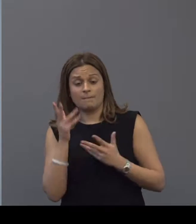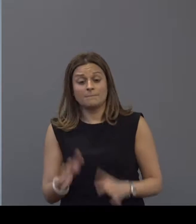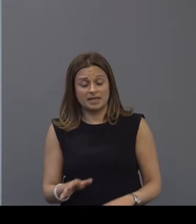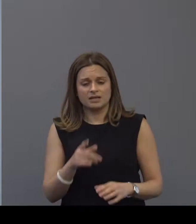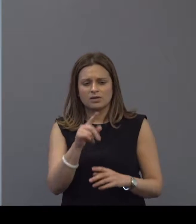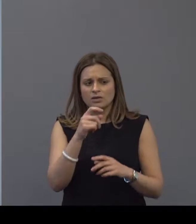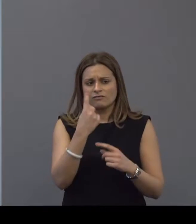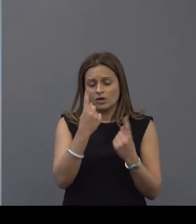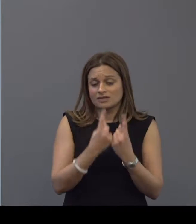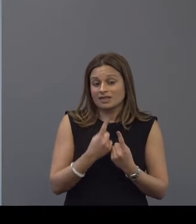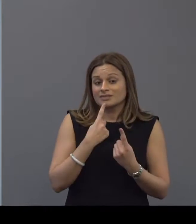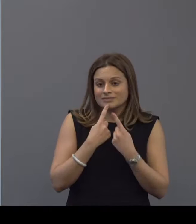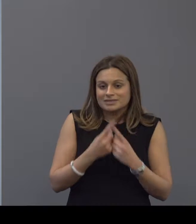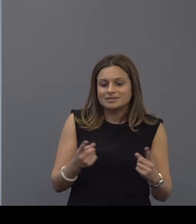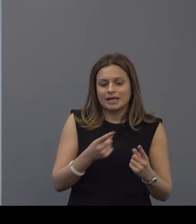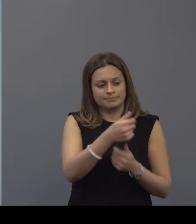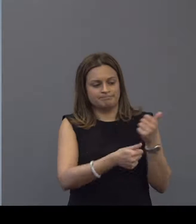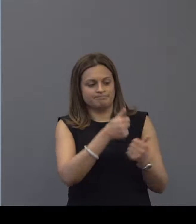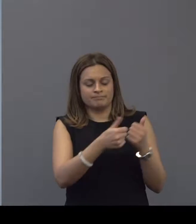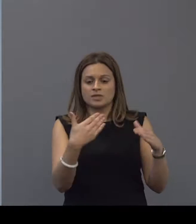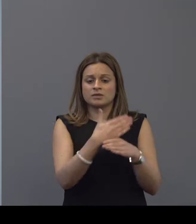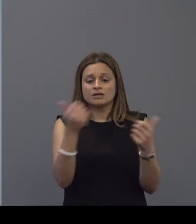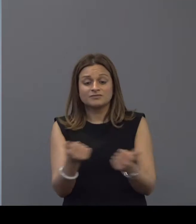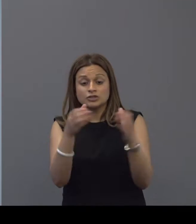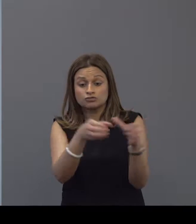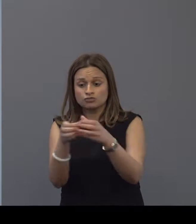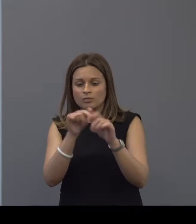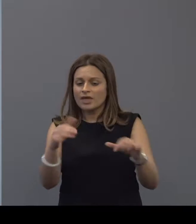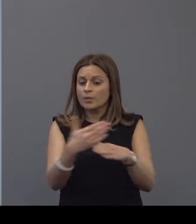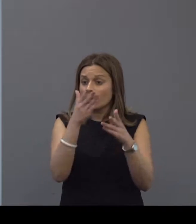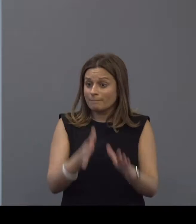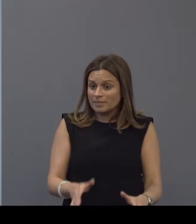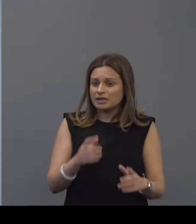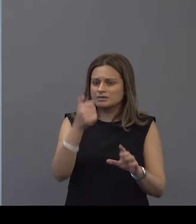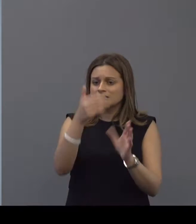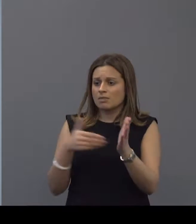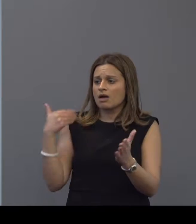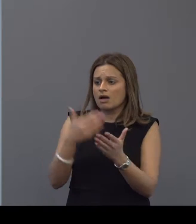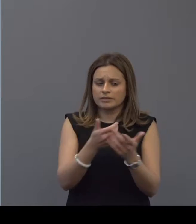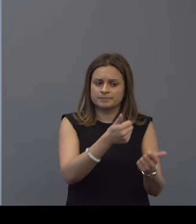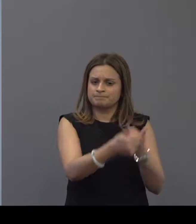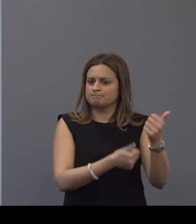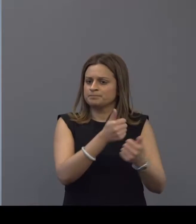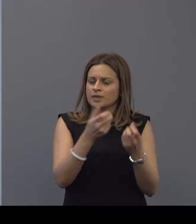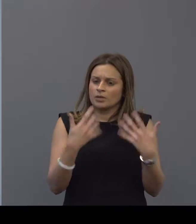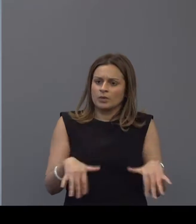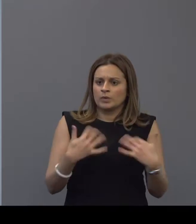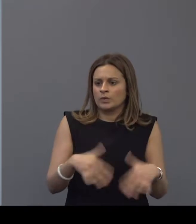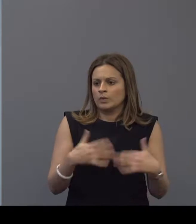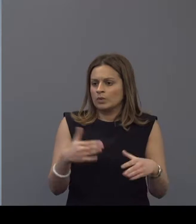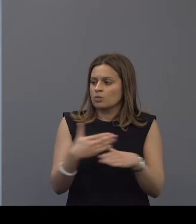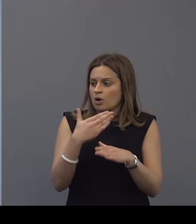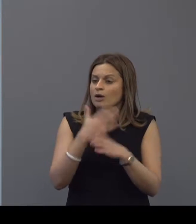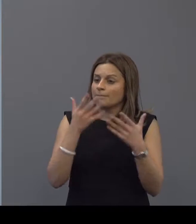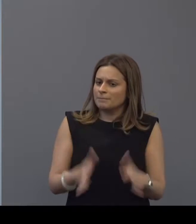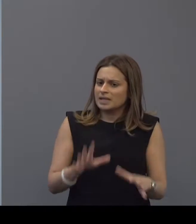I wanted to say is to commend to you the work that our task and finish groups have done over the last six months there's been a phenomenal amount of